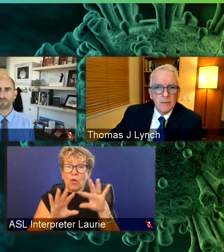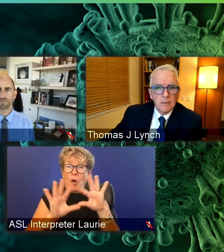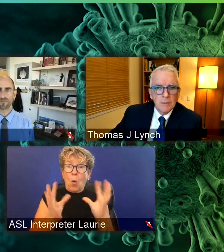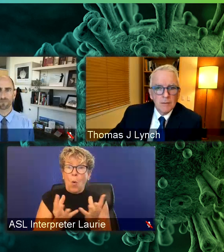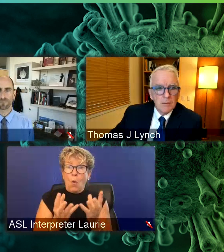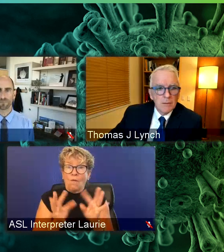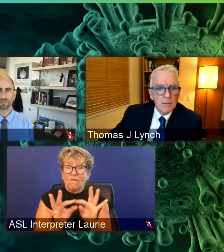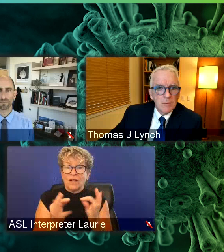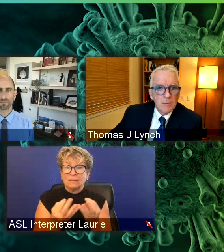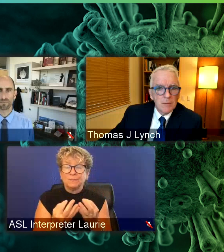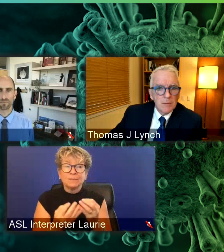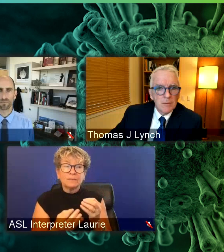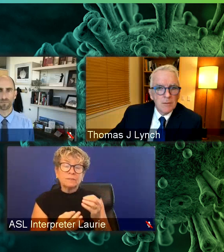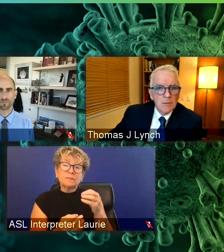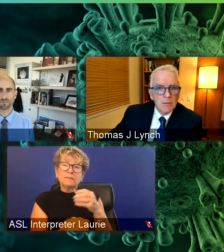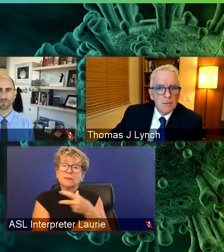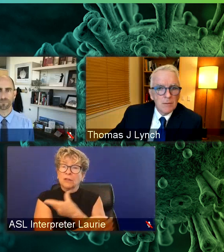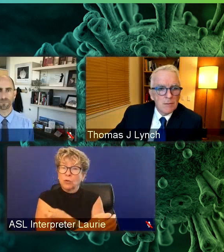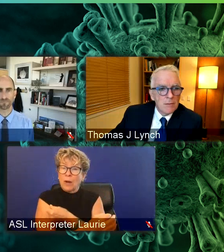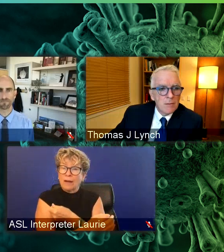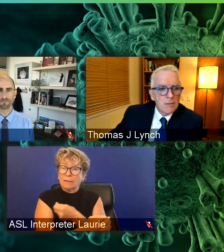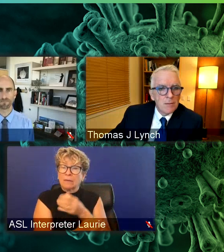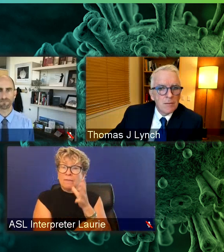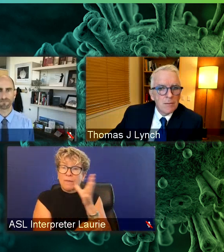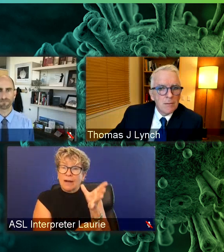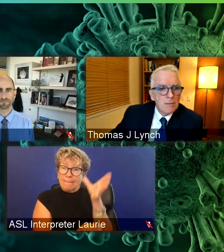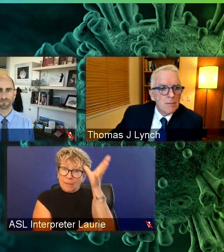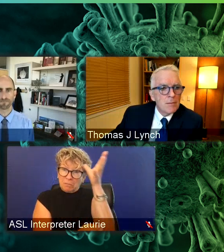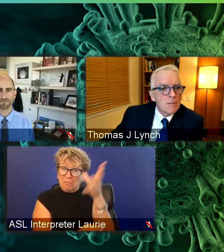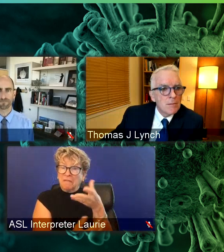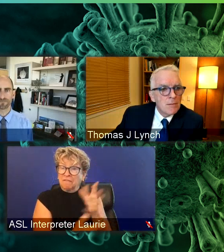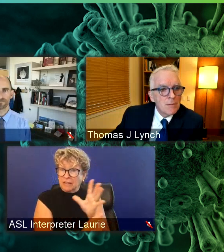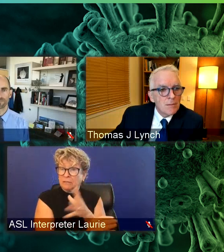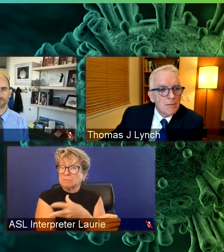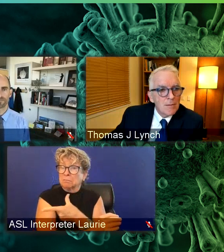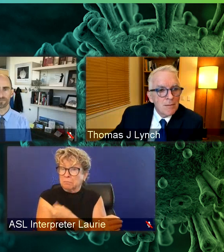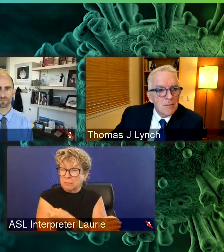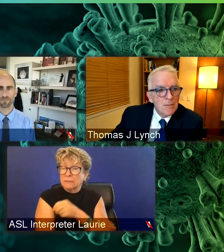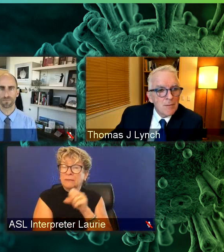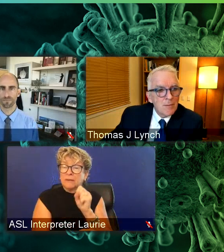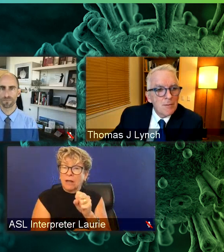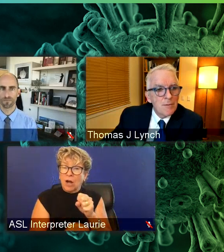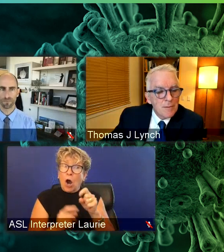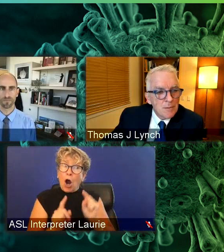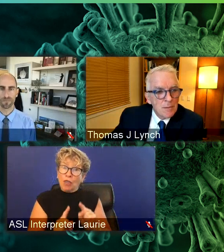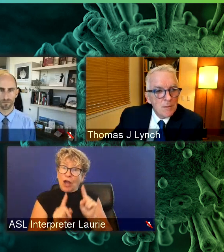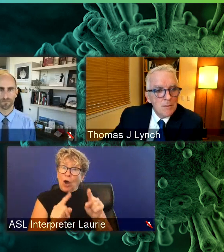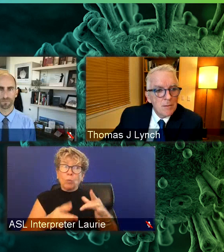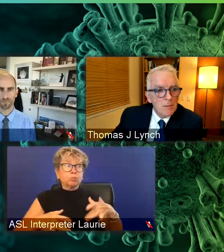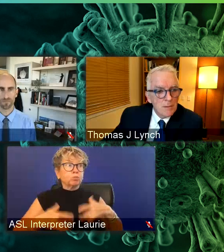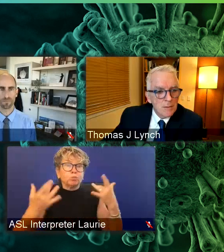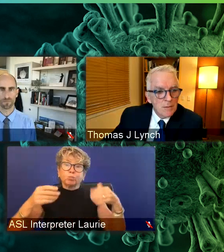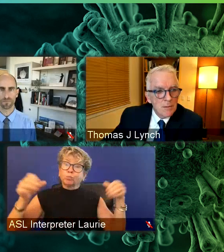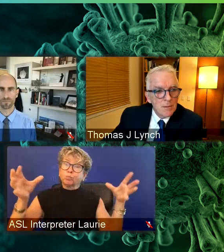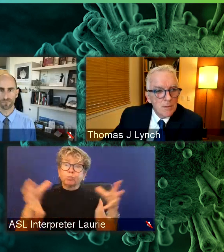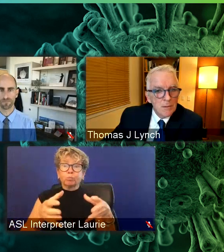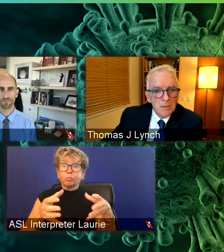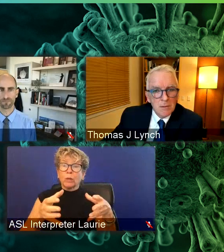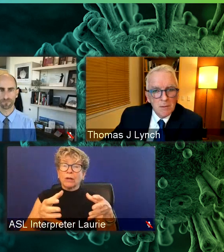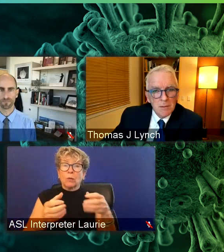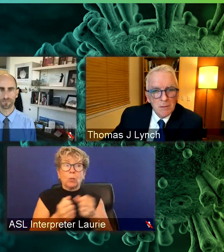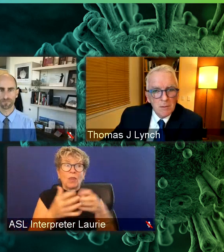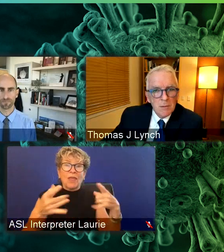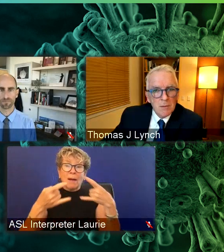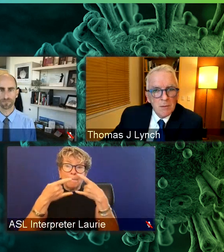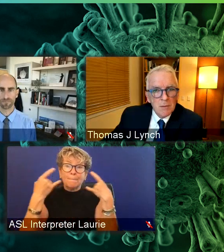vaccinated grandparents, you know, doing, you know, going to big events that are where they're unmasked and around